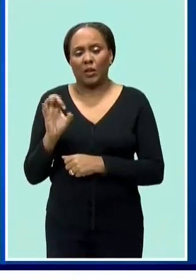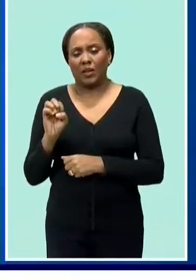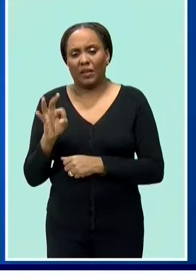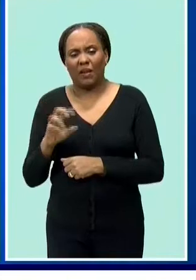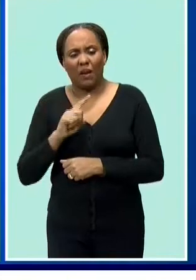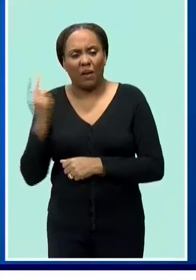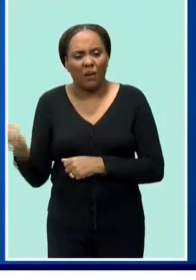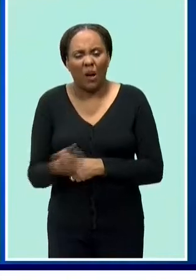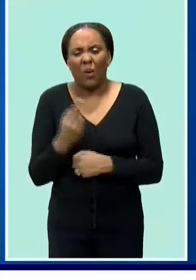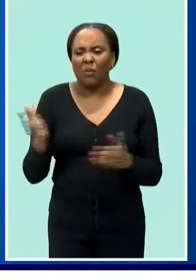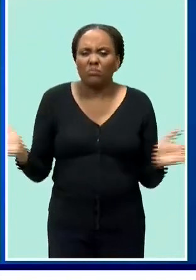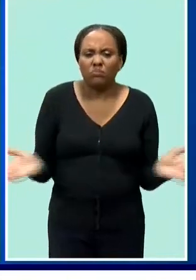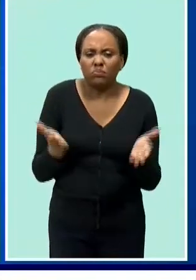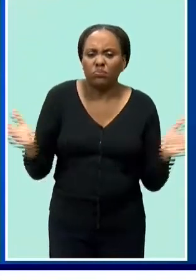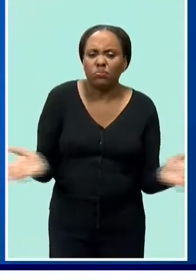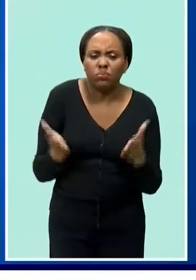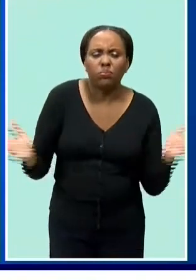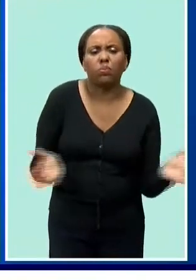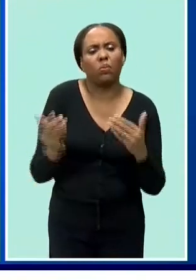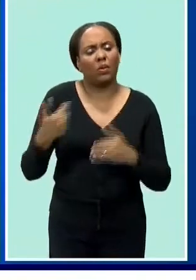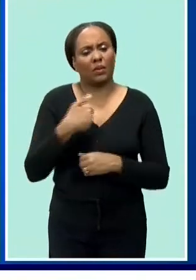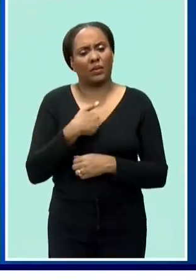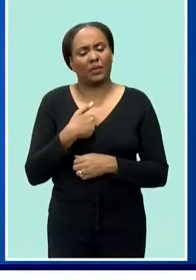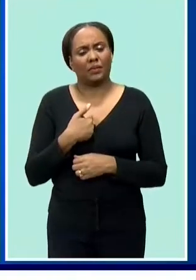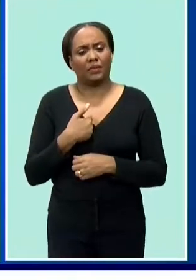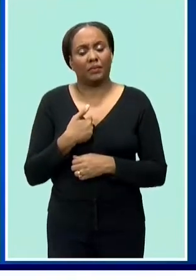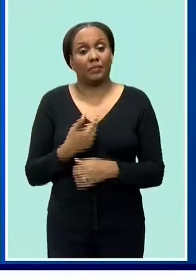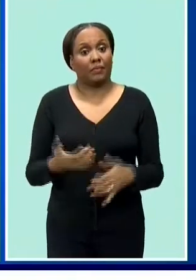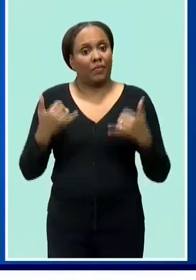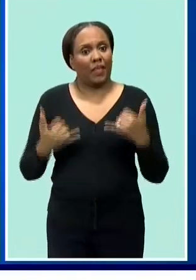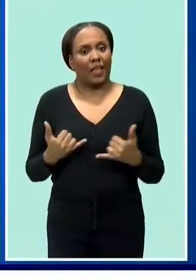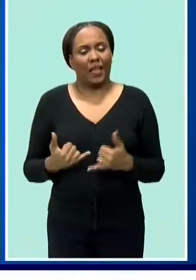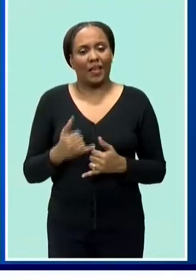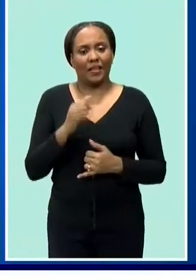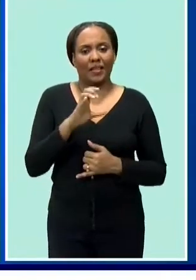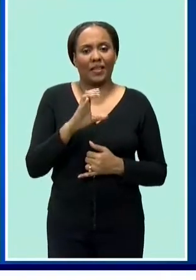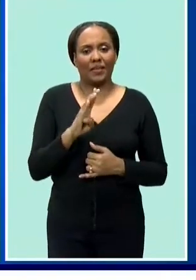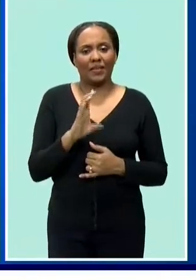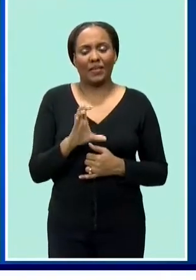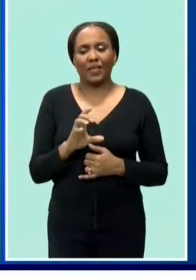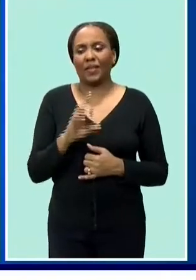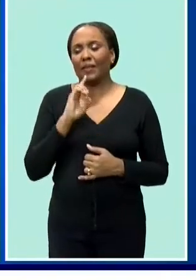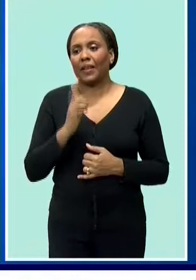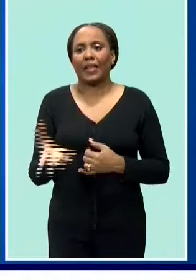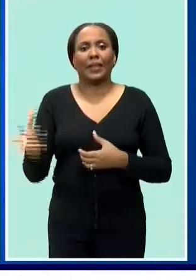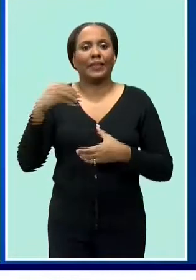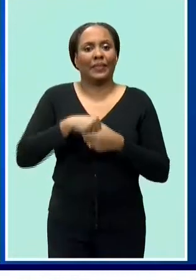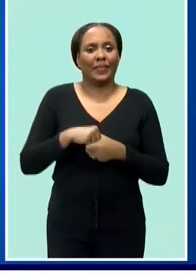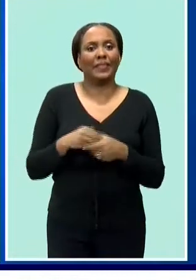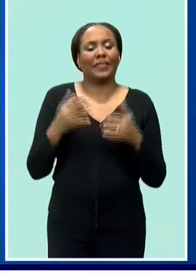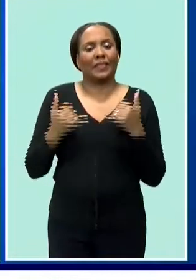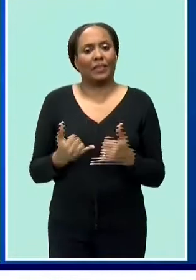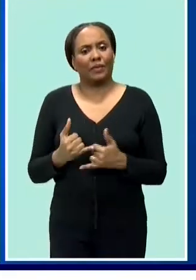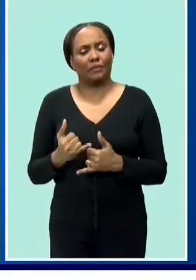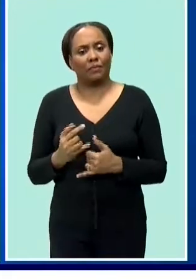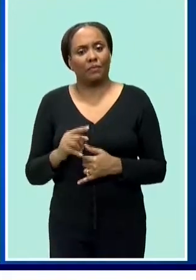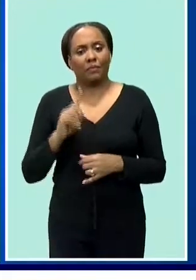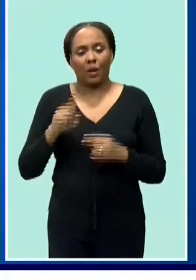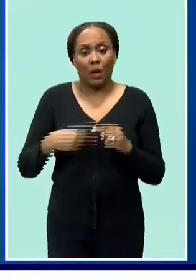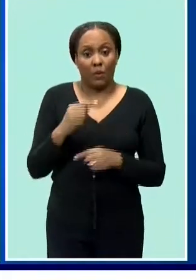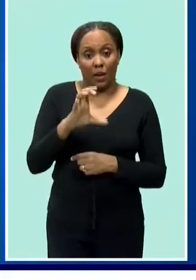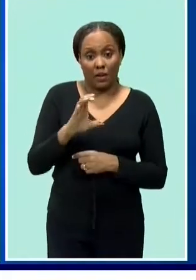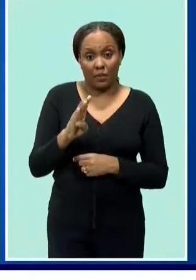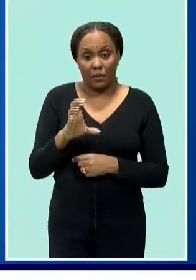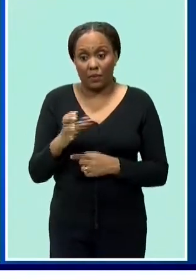and it also comes at the time when the caribbean broadcasting corporation who has to come on board in this partnership when you're looking for